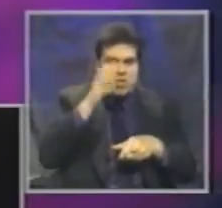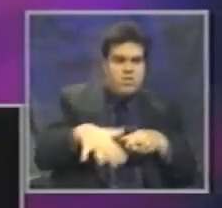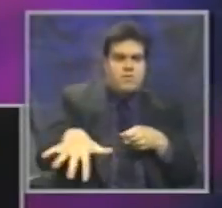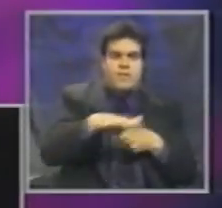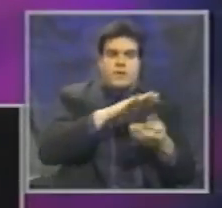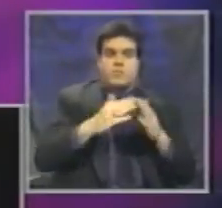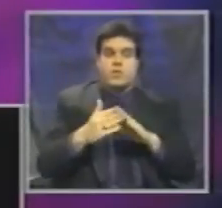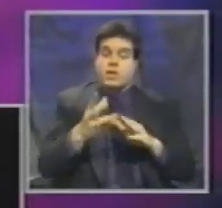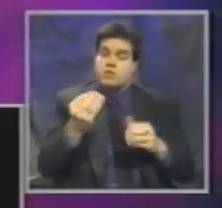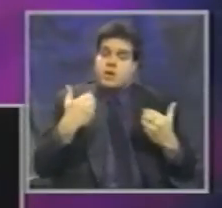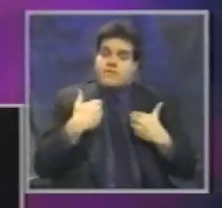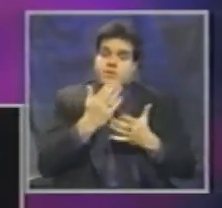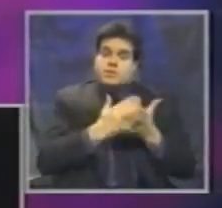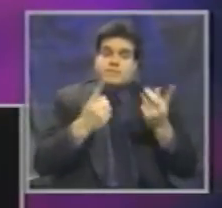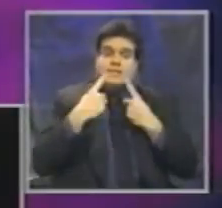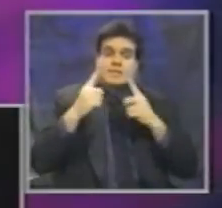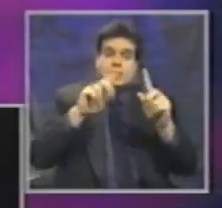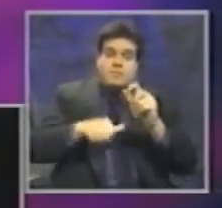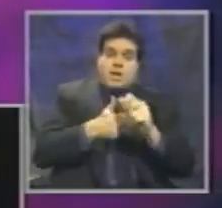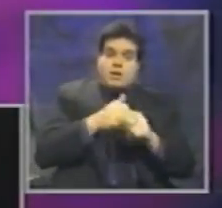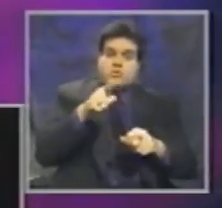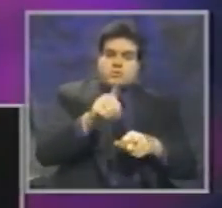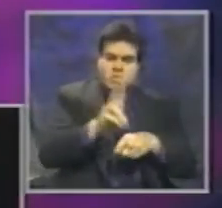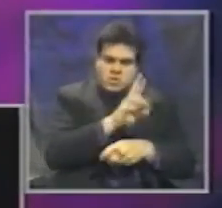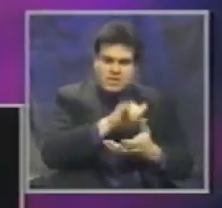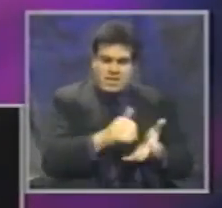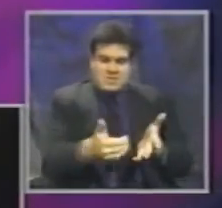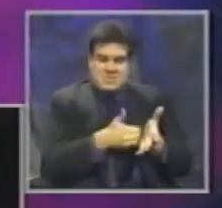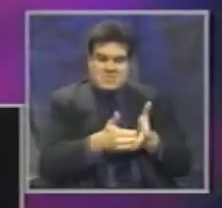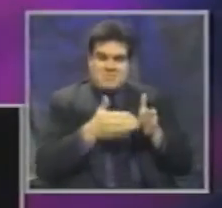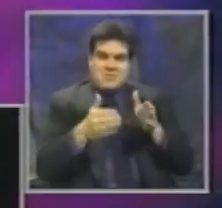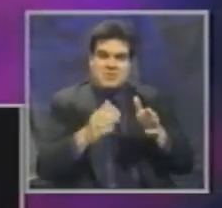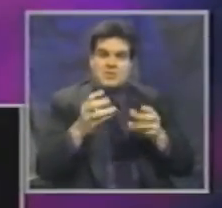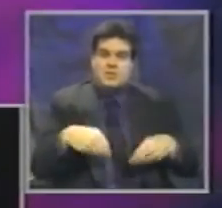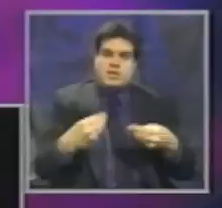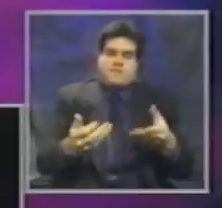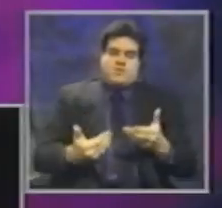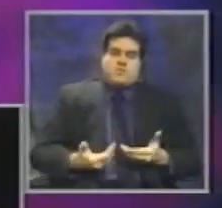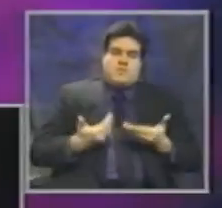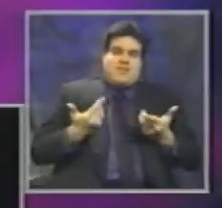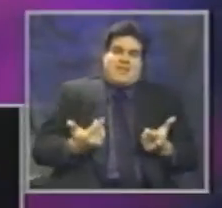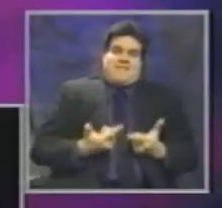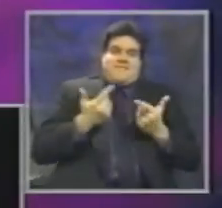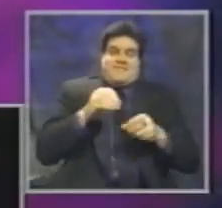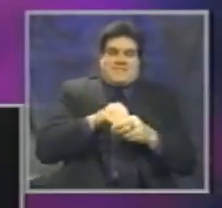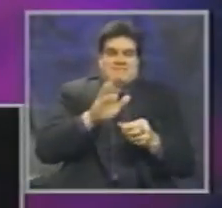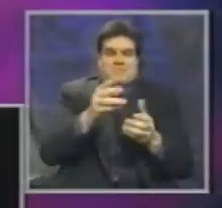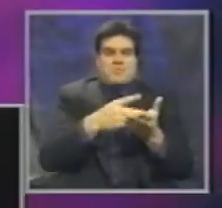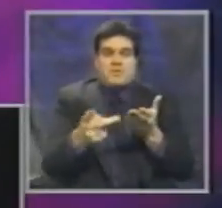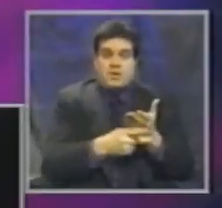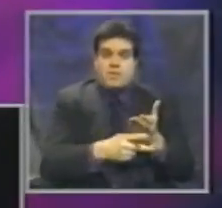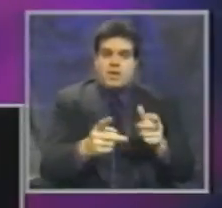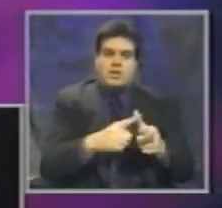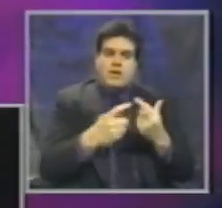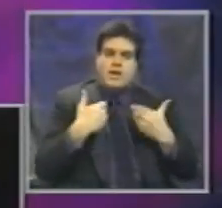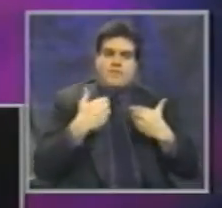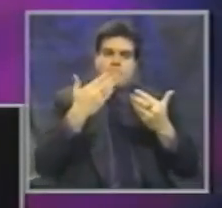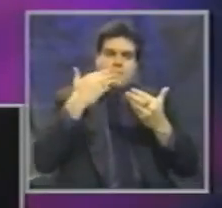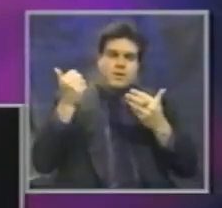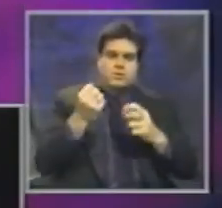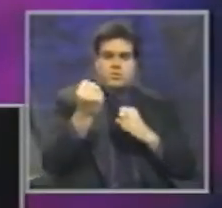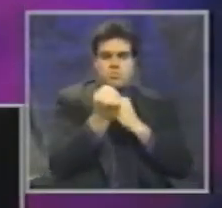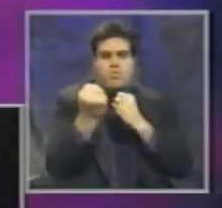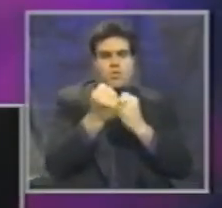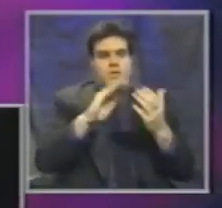successes behind you. Use this new approach to breathe new life into your program, to gain wider community support, to